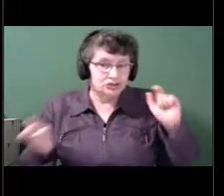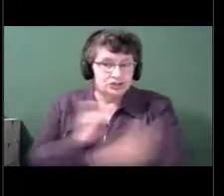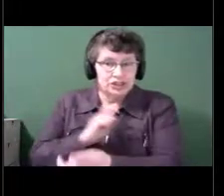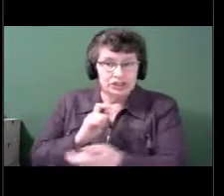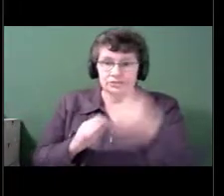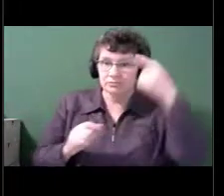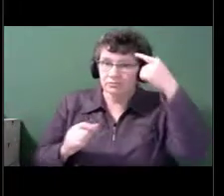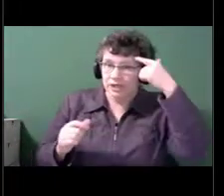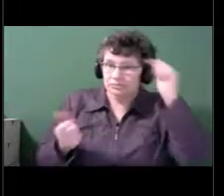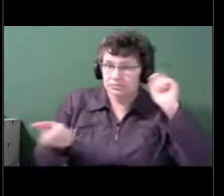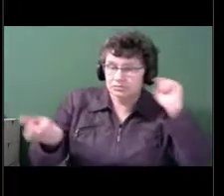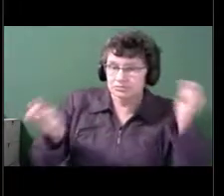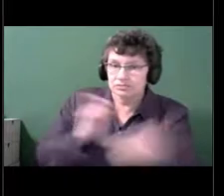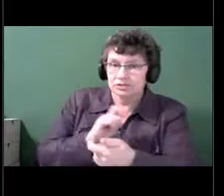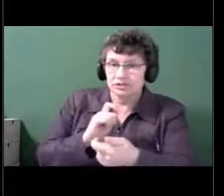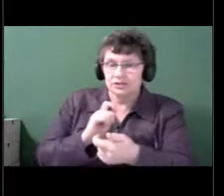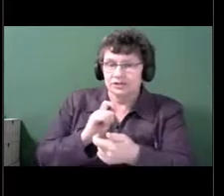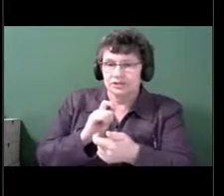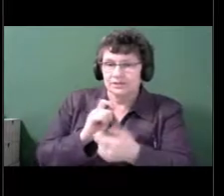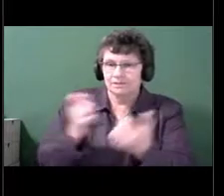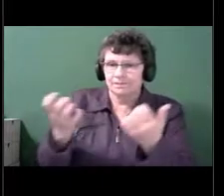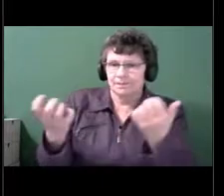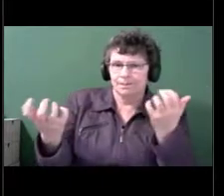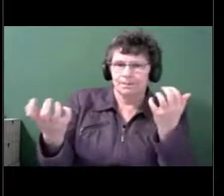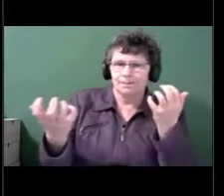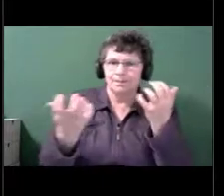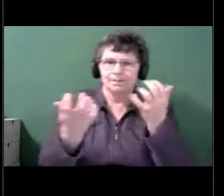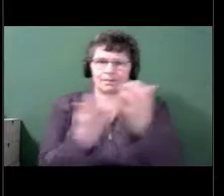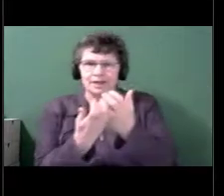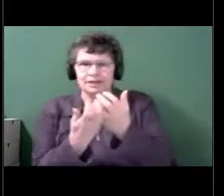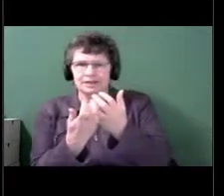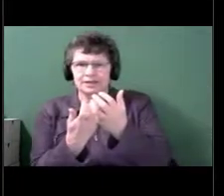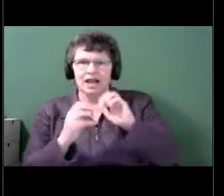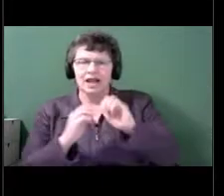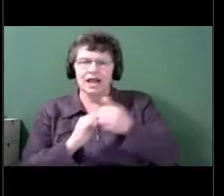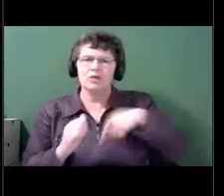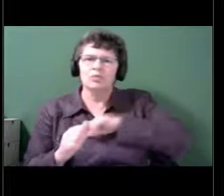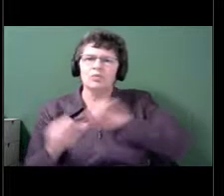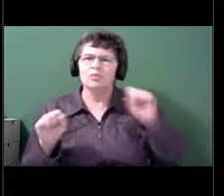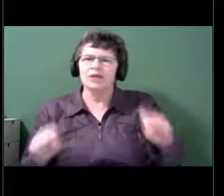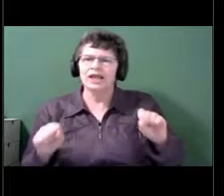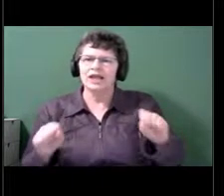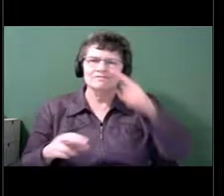you know, we can still have fun and do things and stay active. So next slide.